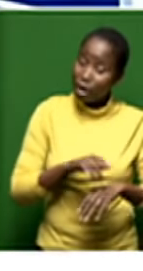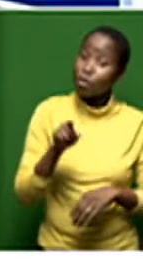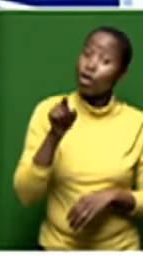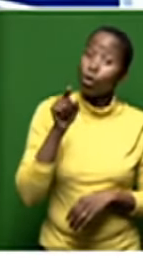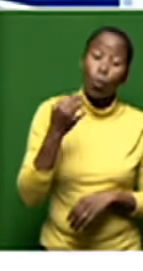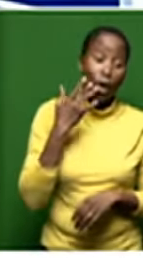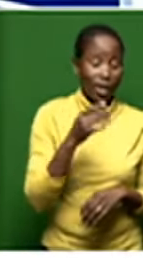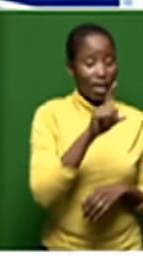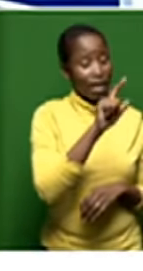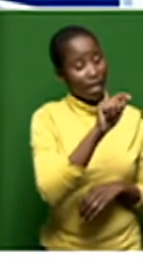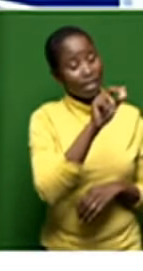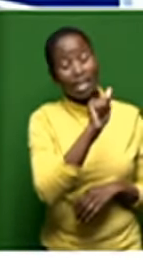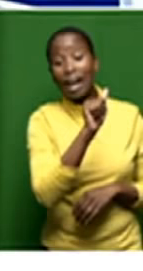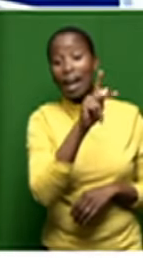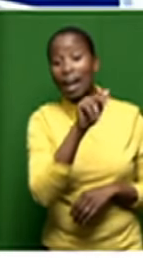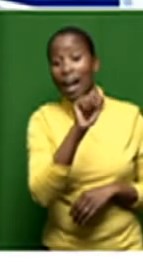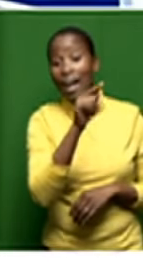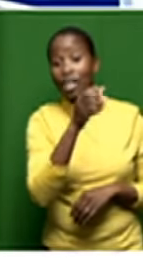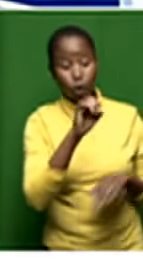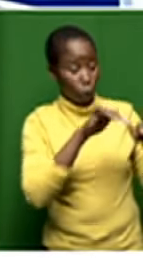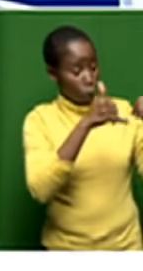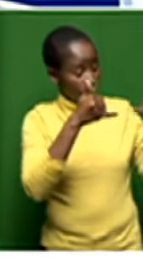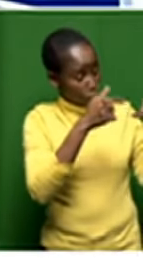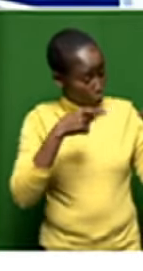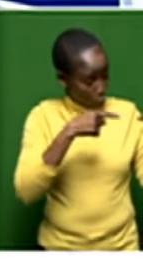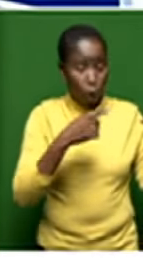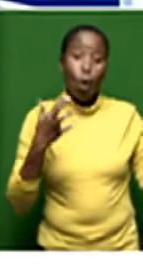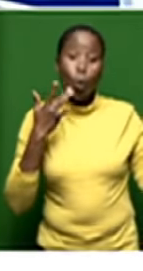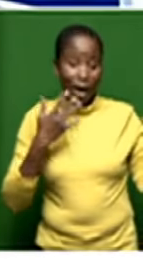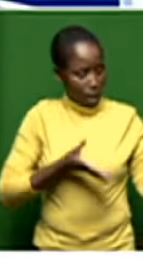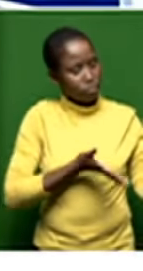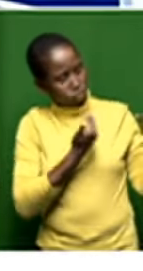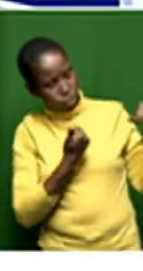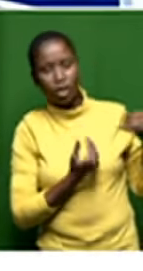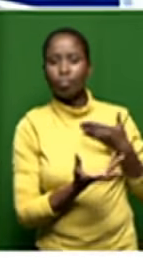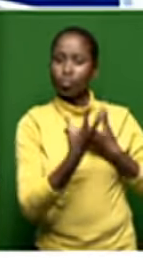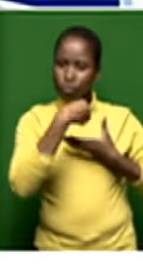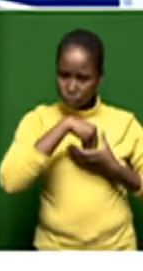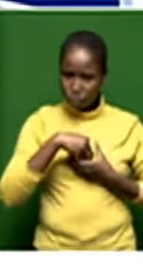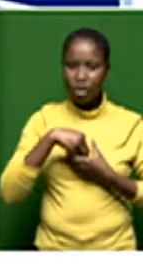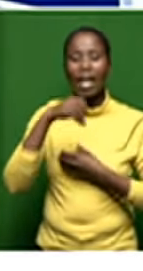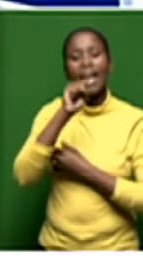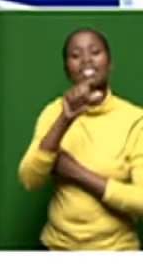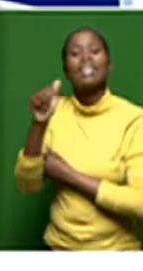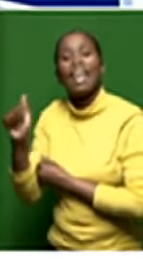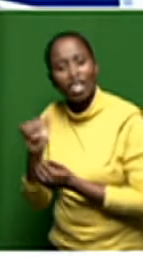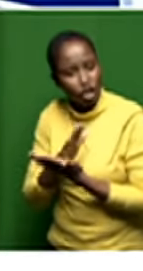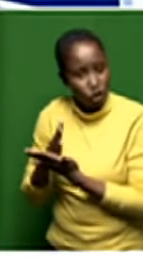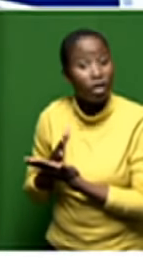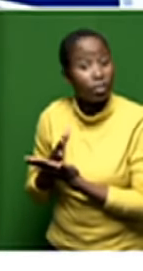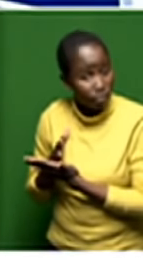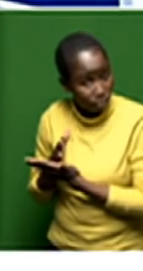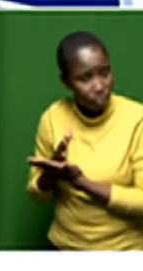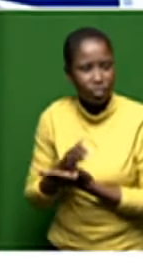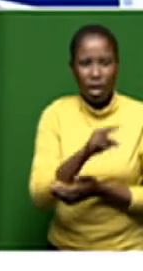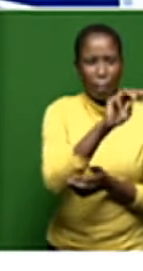the takatsu consortium was awarded that equity share stake in saa mango was not